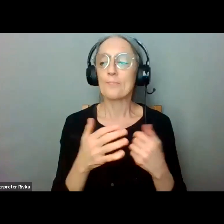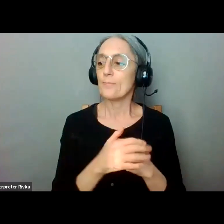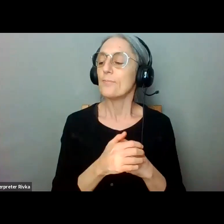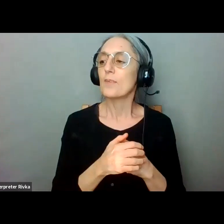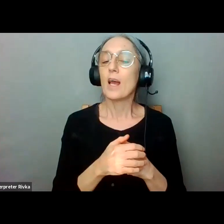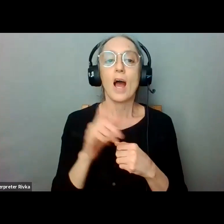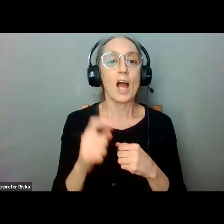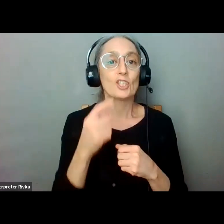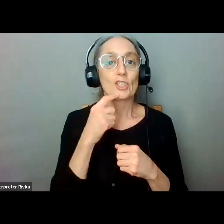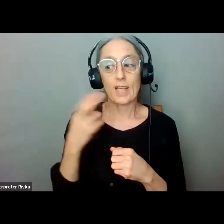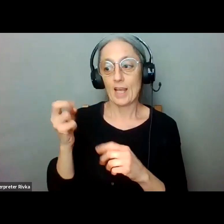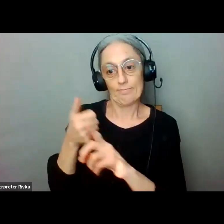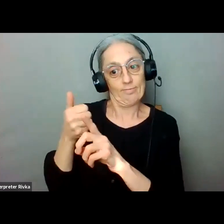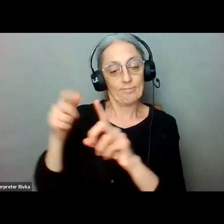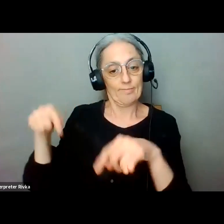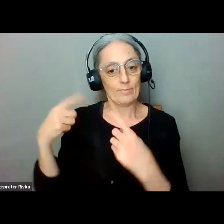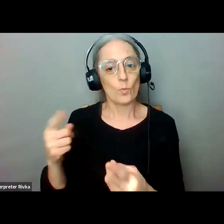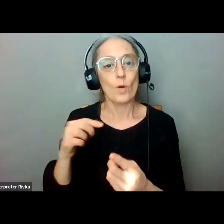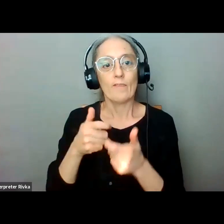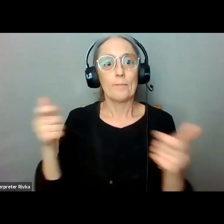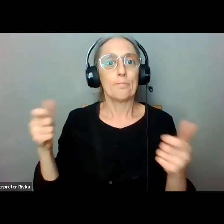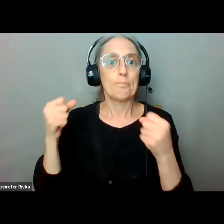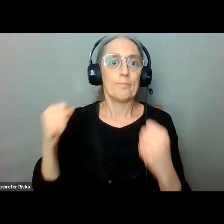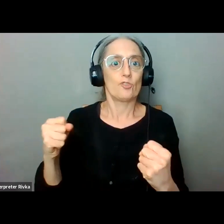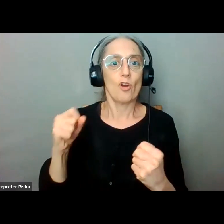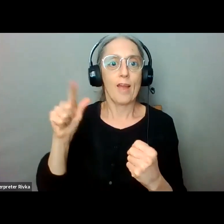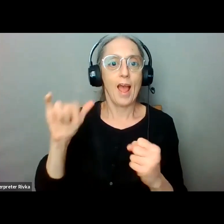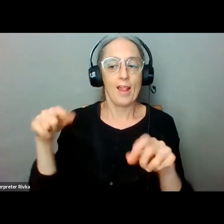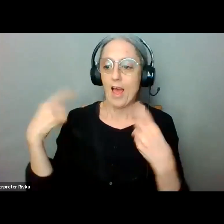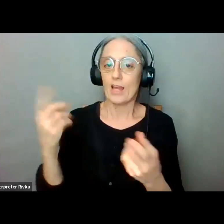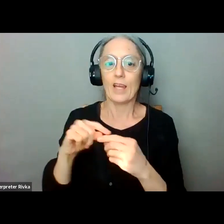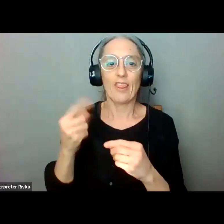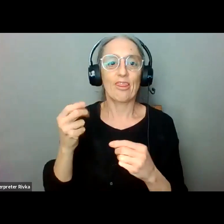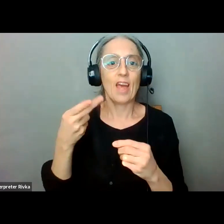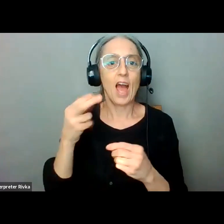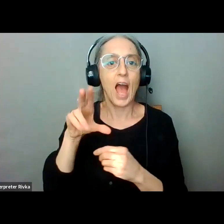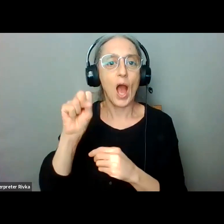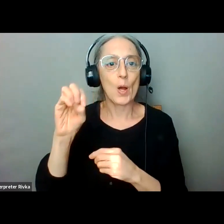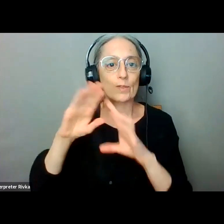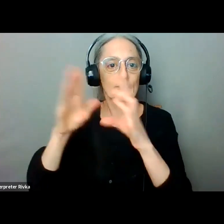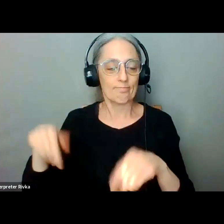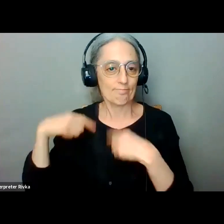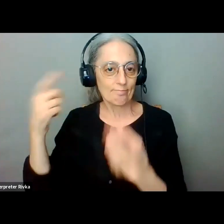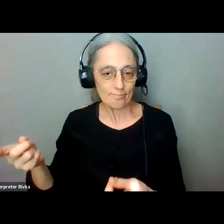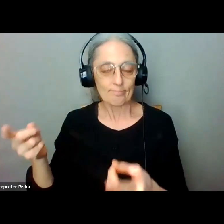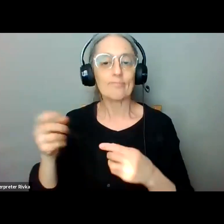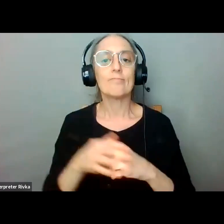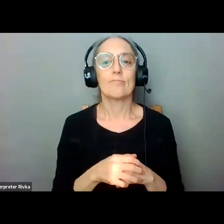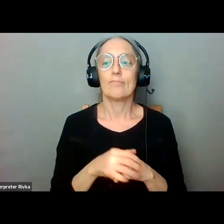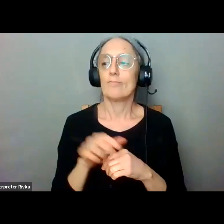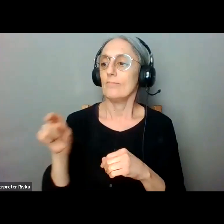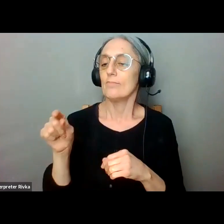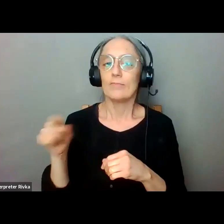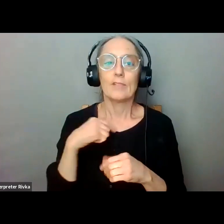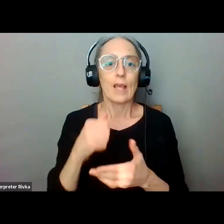saying that he has been one of our major allies in the house as far as as uh obtaining the